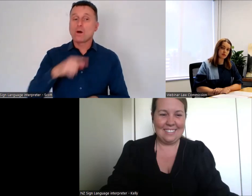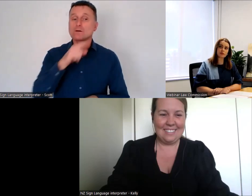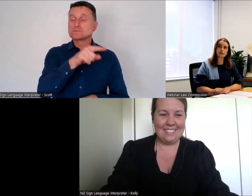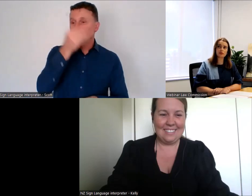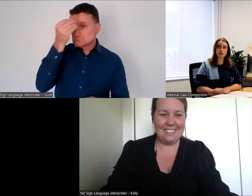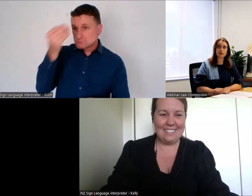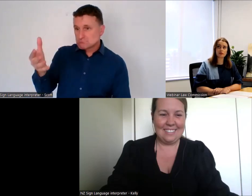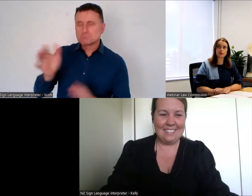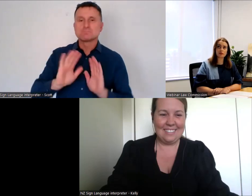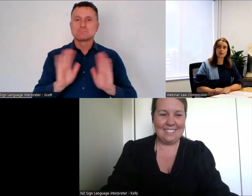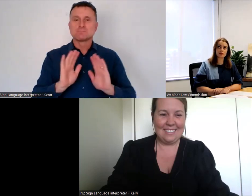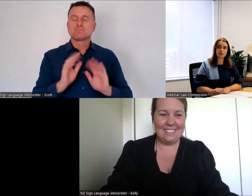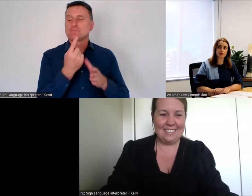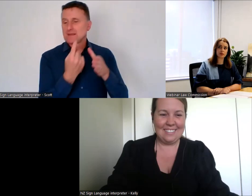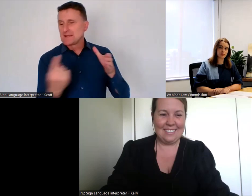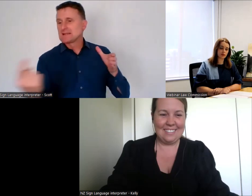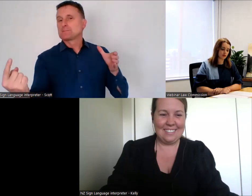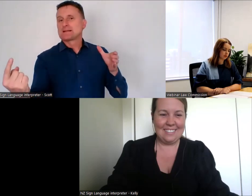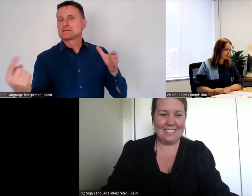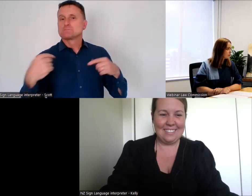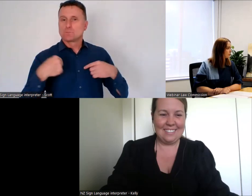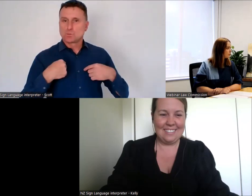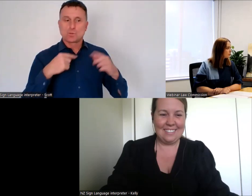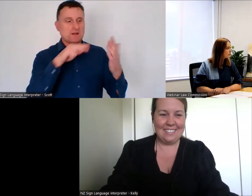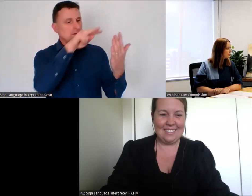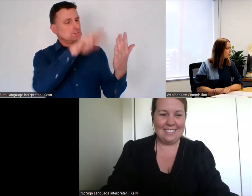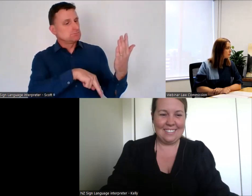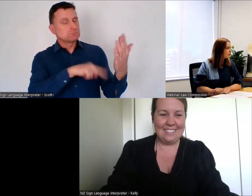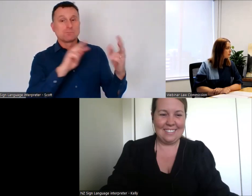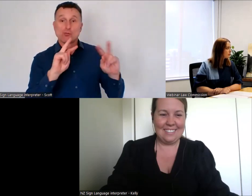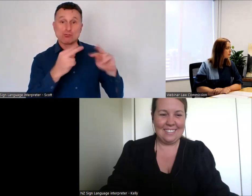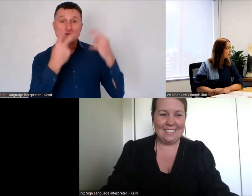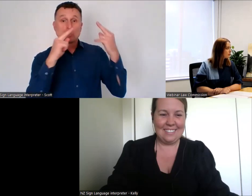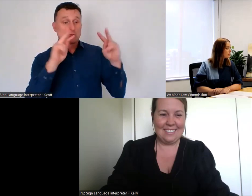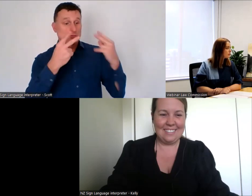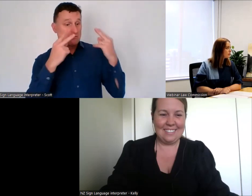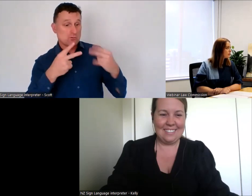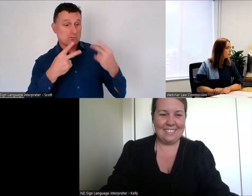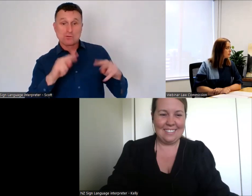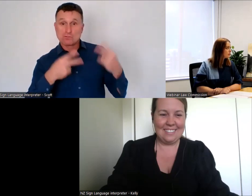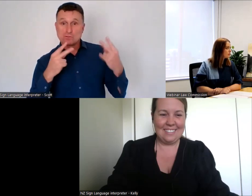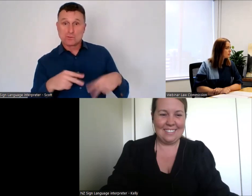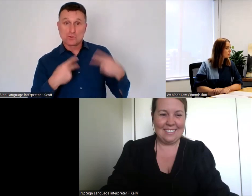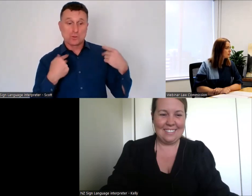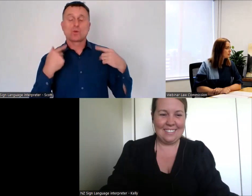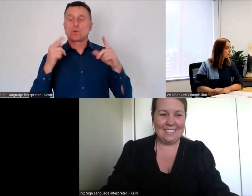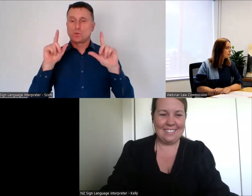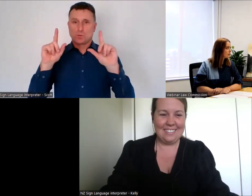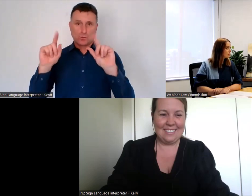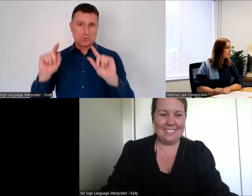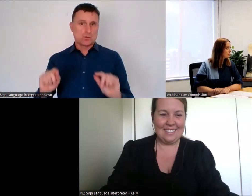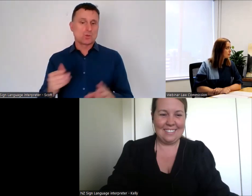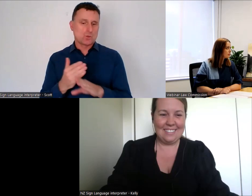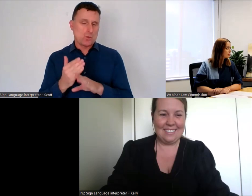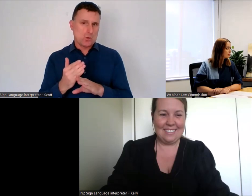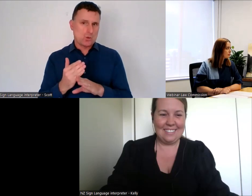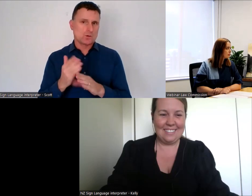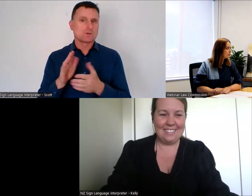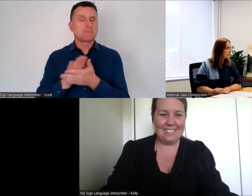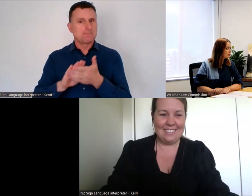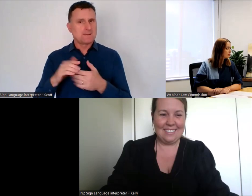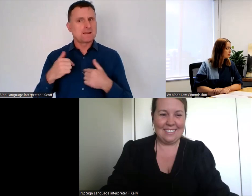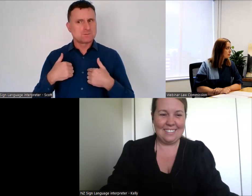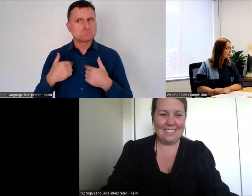us to recommend. It doesn't instruct us how we do our work. So we have a very open slate and what we